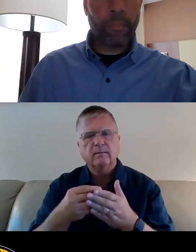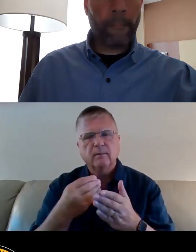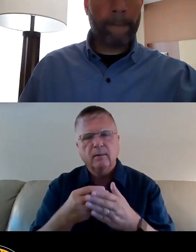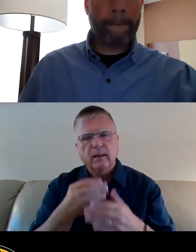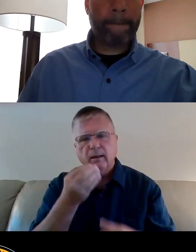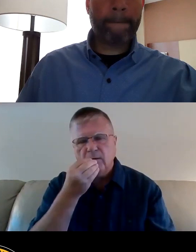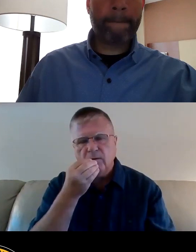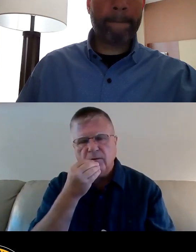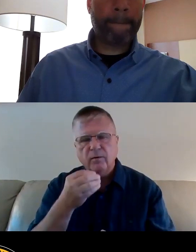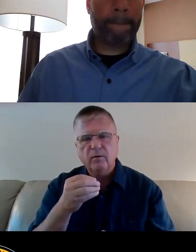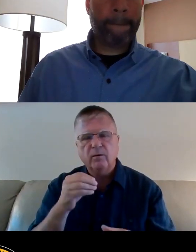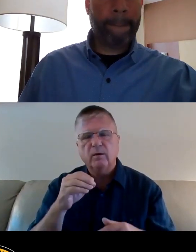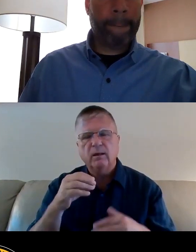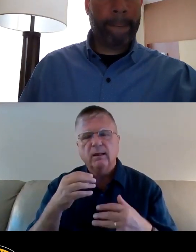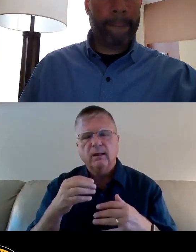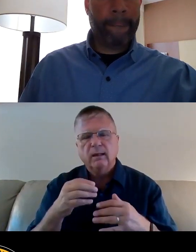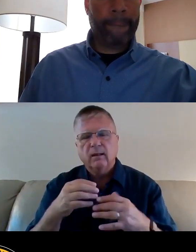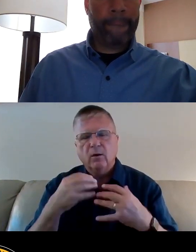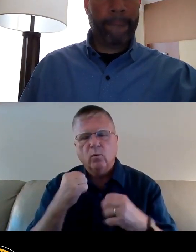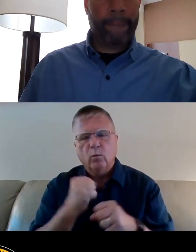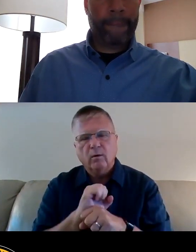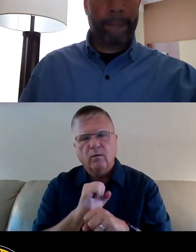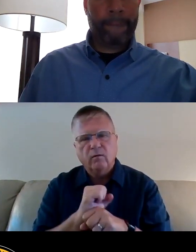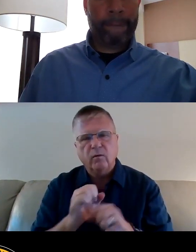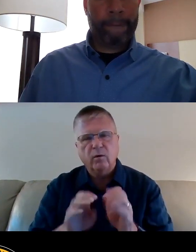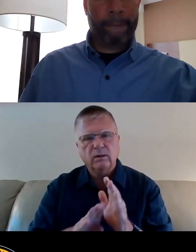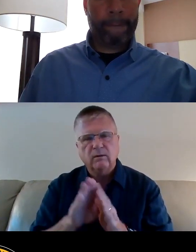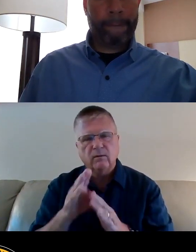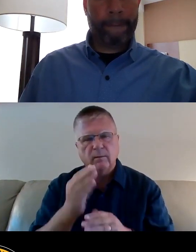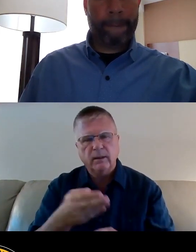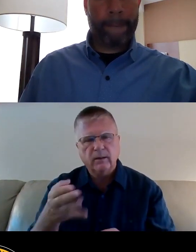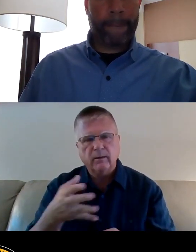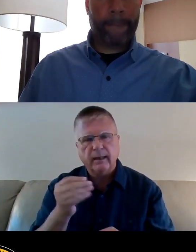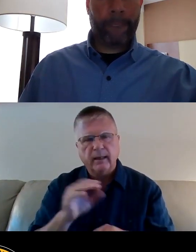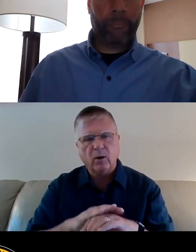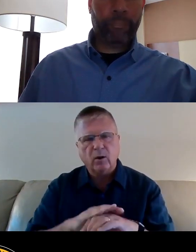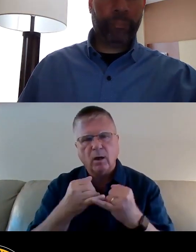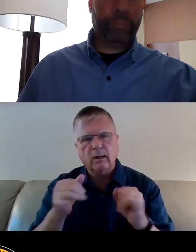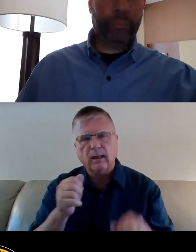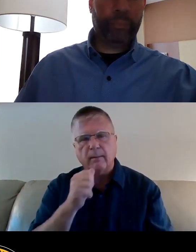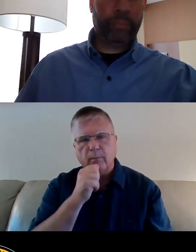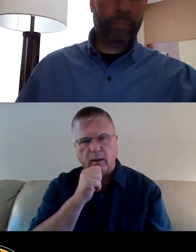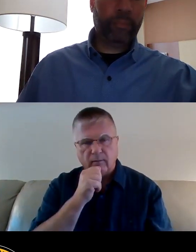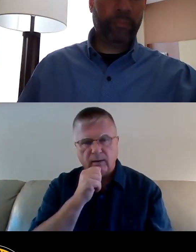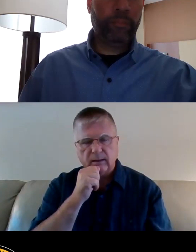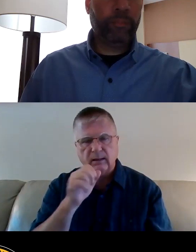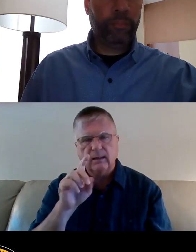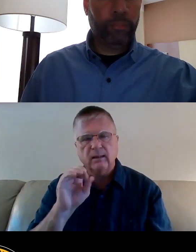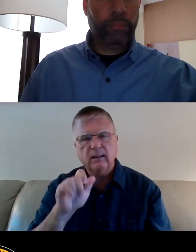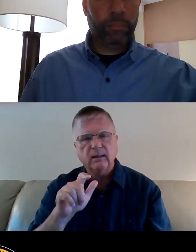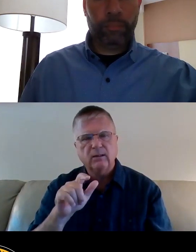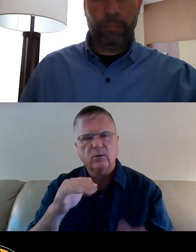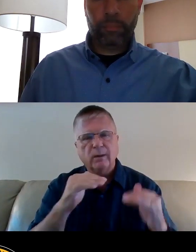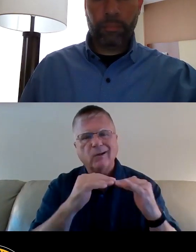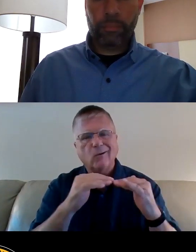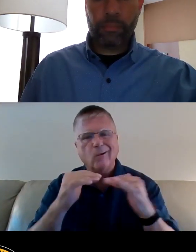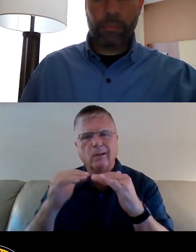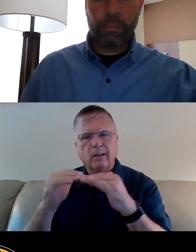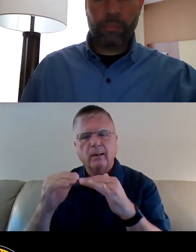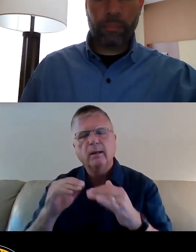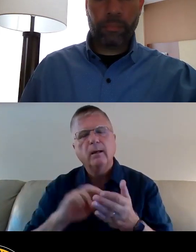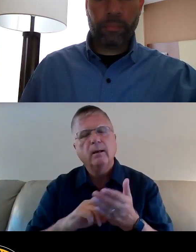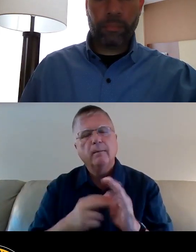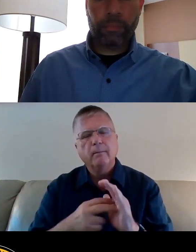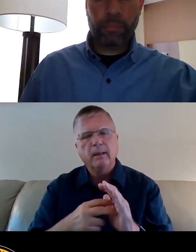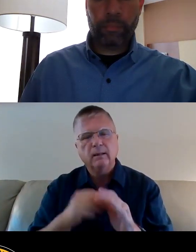development material. And Pittsburghers need to understand online privacy. Digital equality means that all Pittsburghers